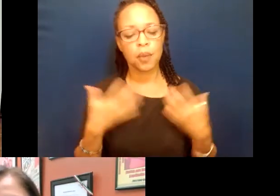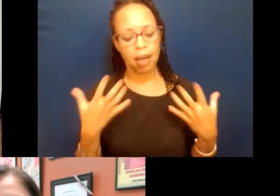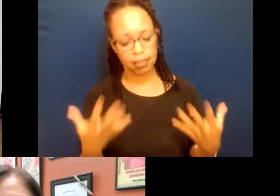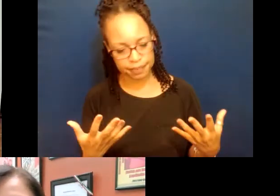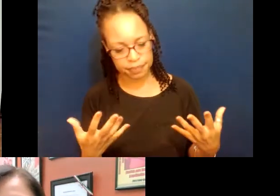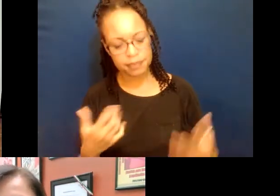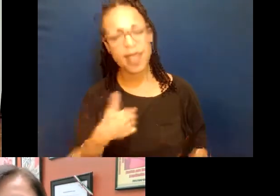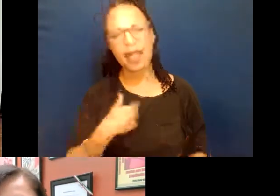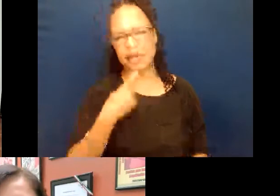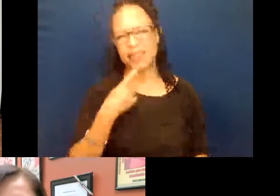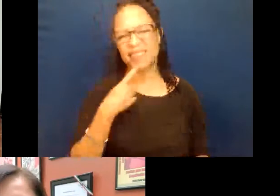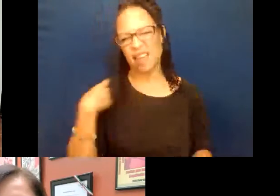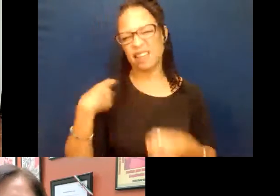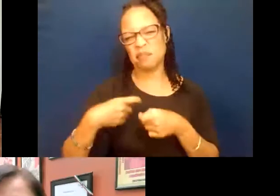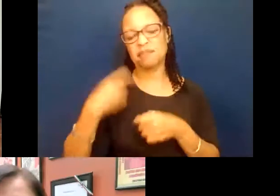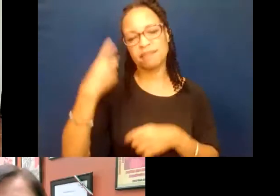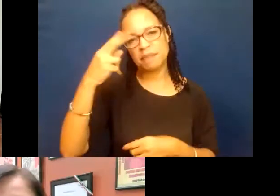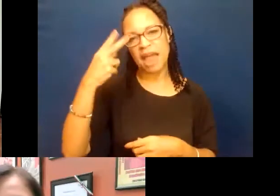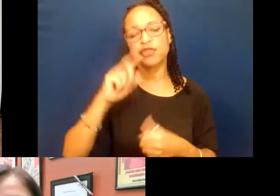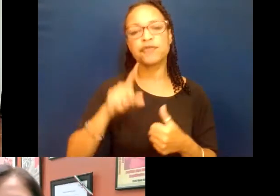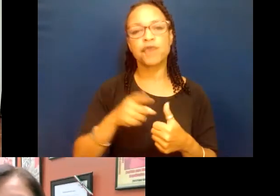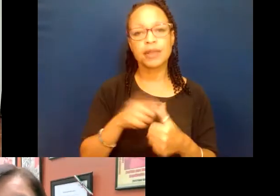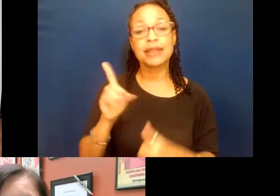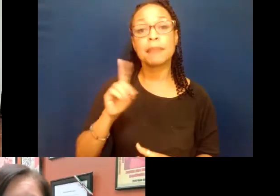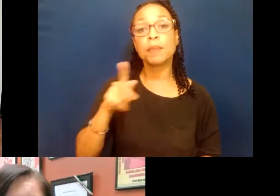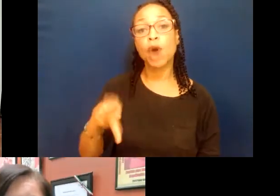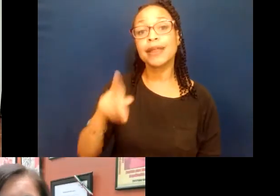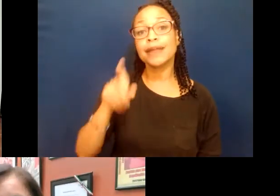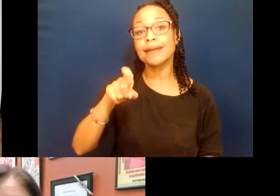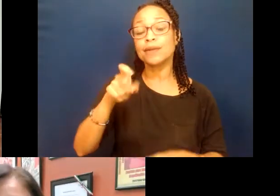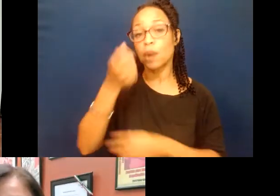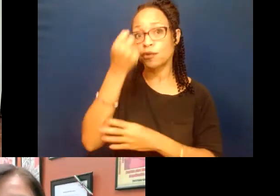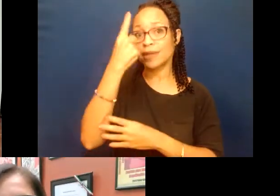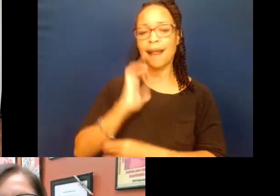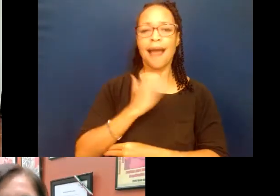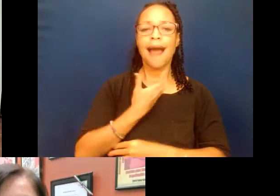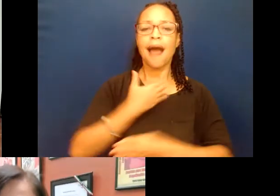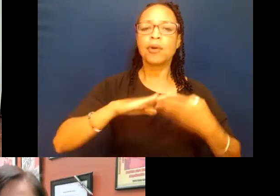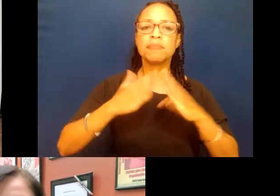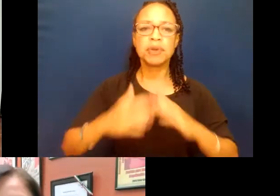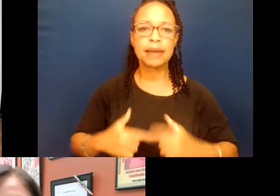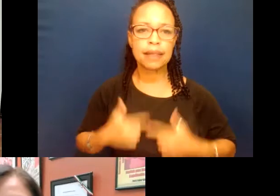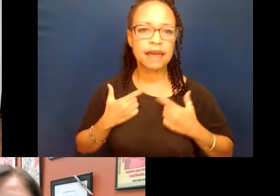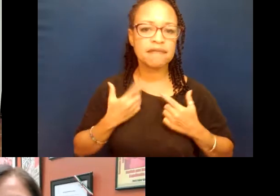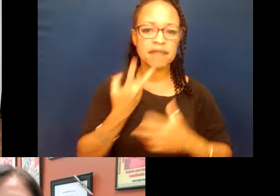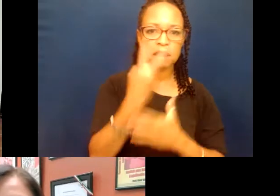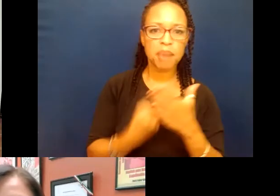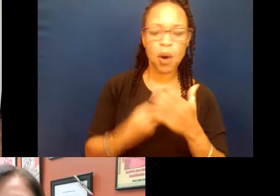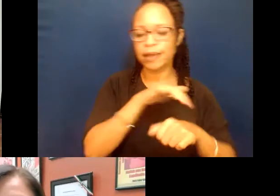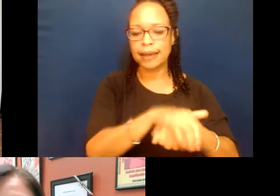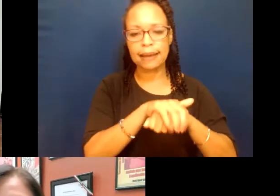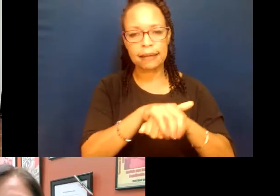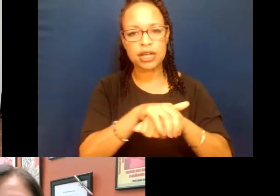el Partido Demócrata tiene que entender que nuestra comunidad vive en español y en inglés. Y también que nuestra comunidad